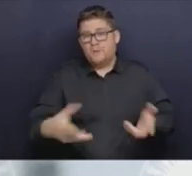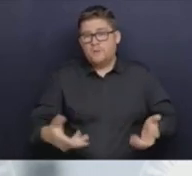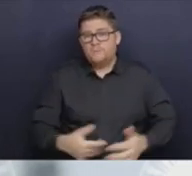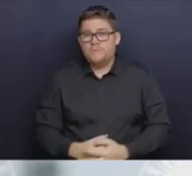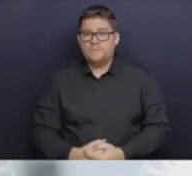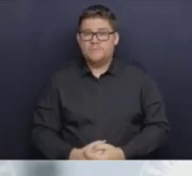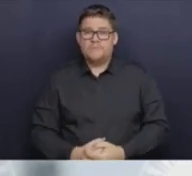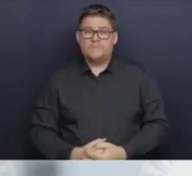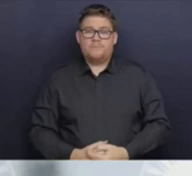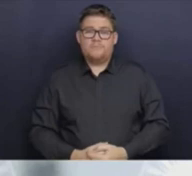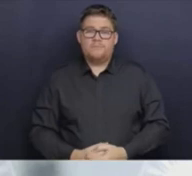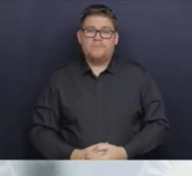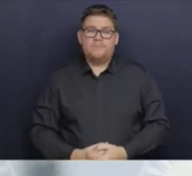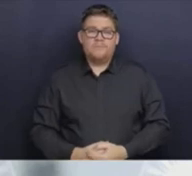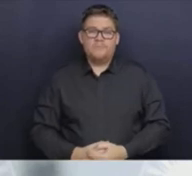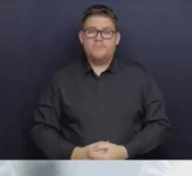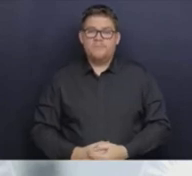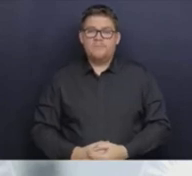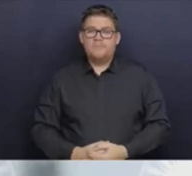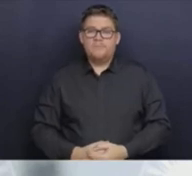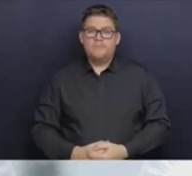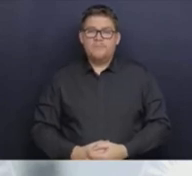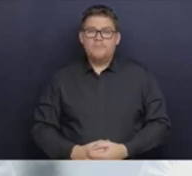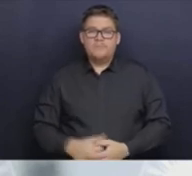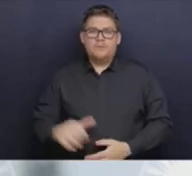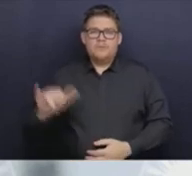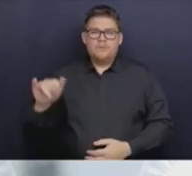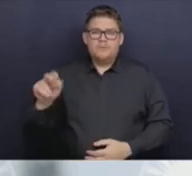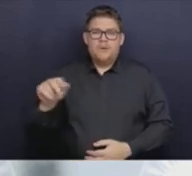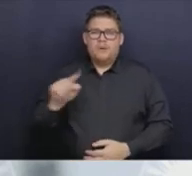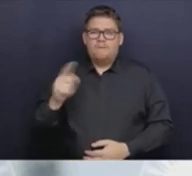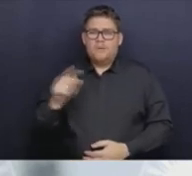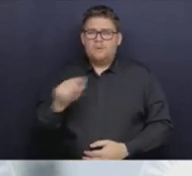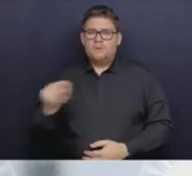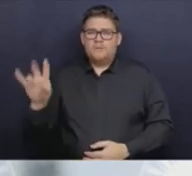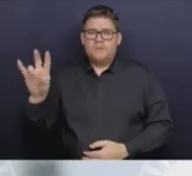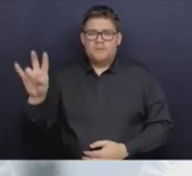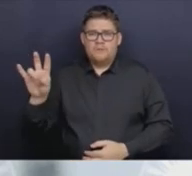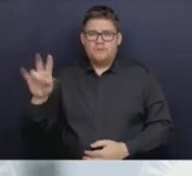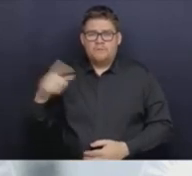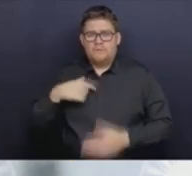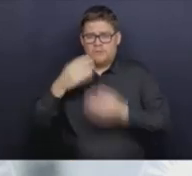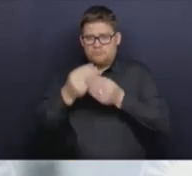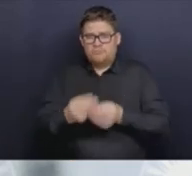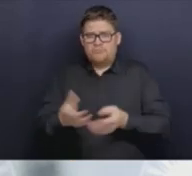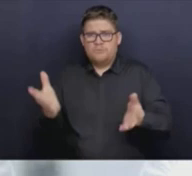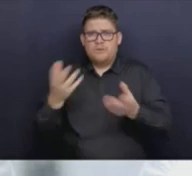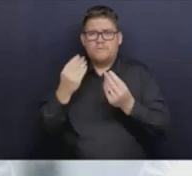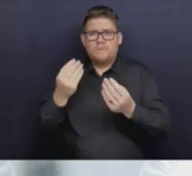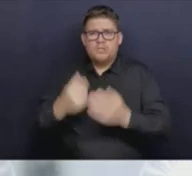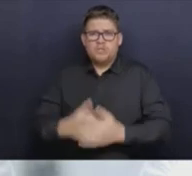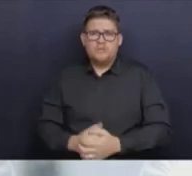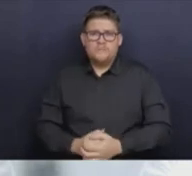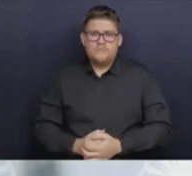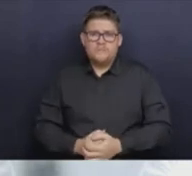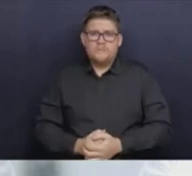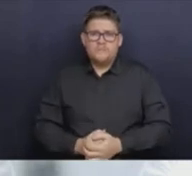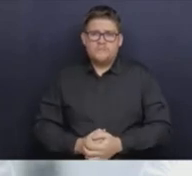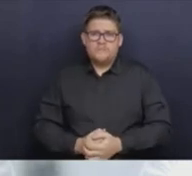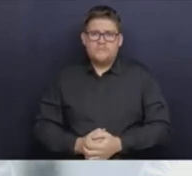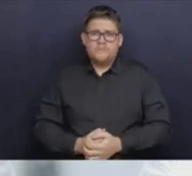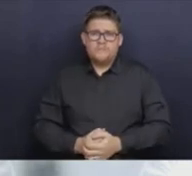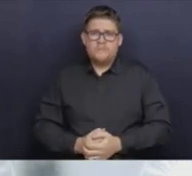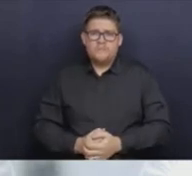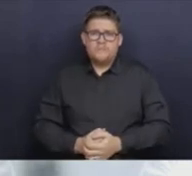sense, and we provided the information for January 1st to 7th, and we'll provide the analysis